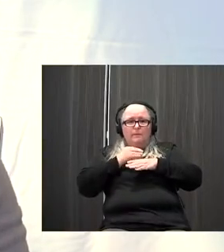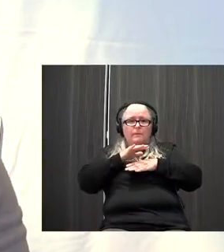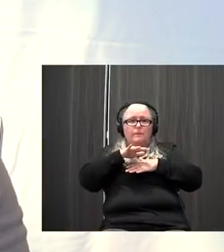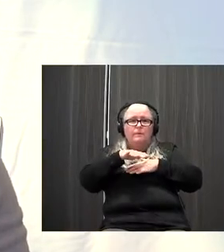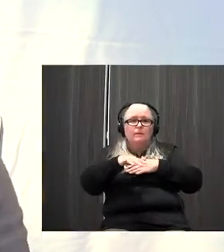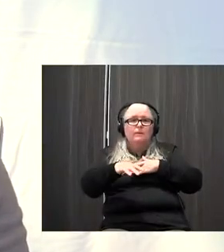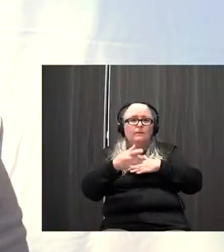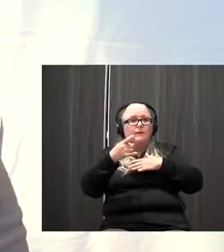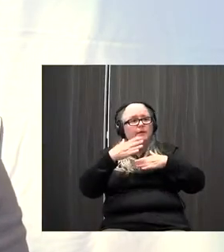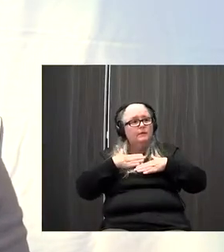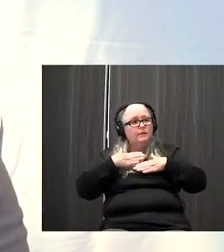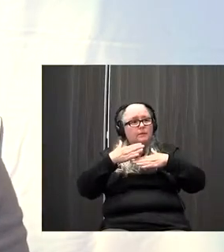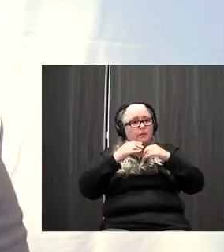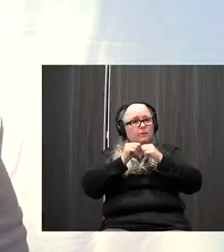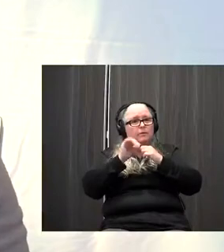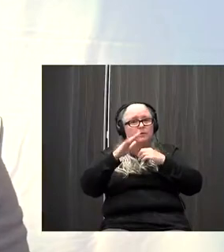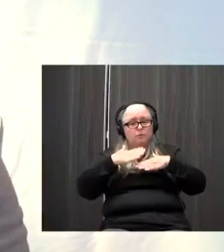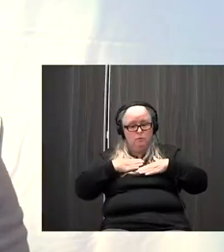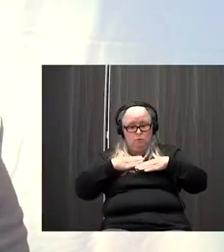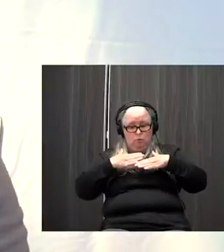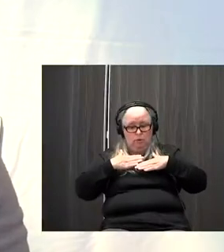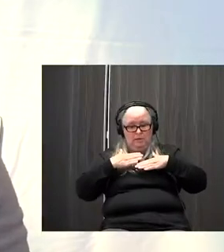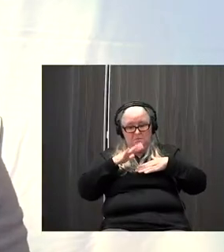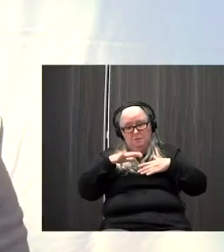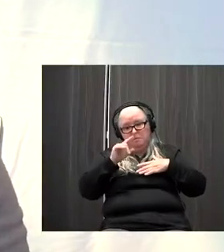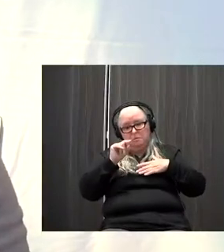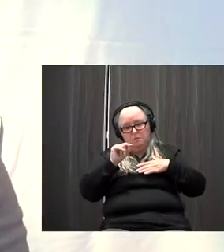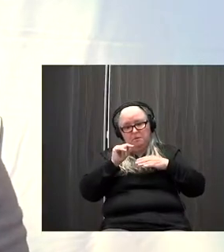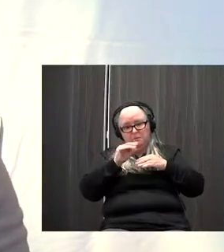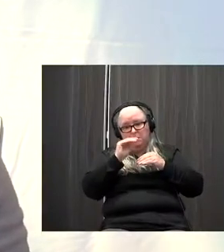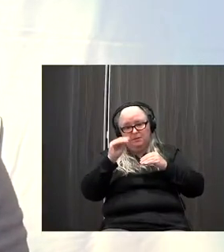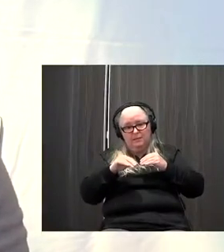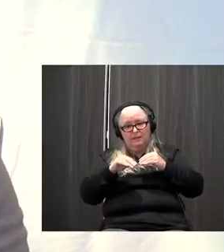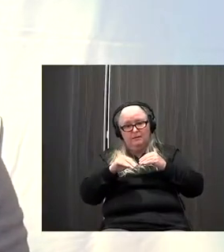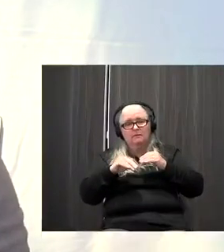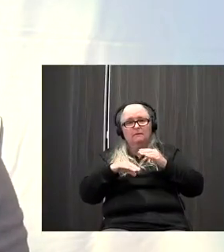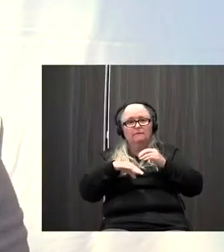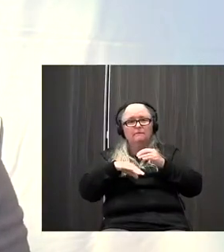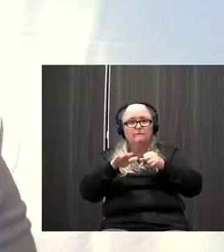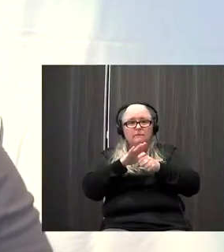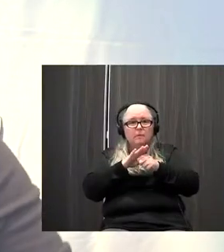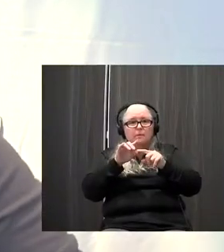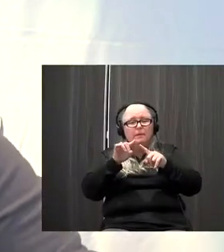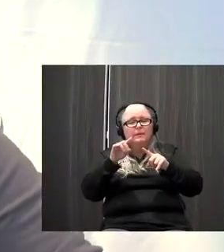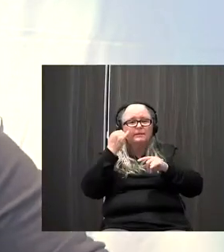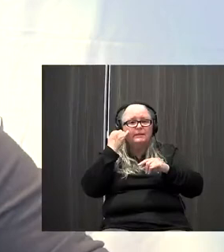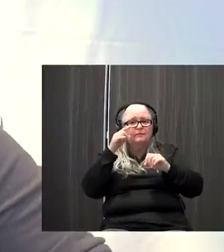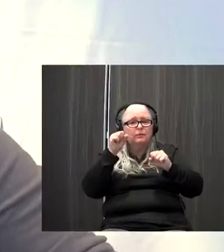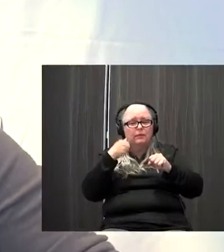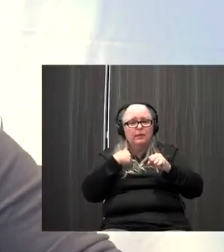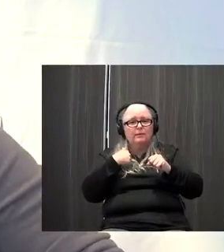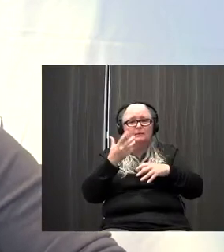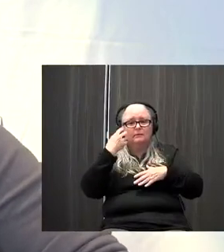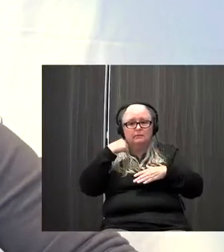We tend to breathe with our chest about 20% of capacity, see if you can really allow a little bit more expansion. And